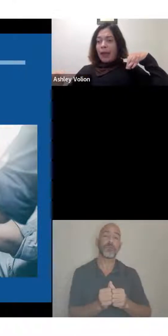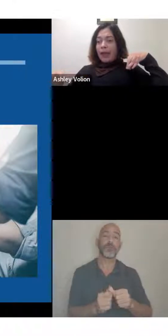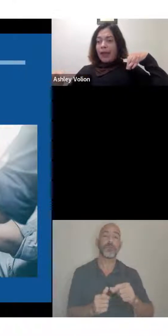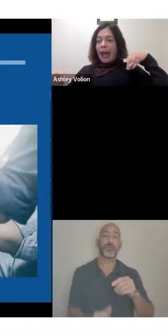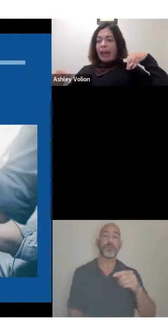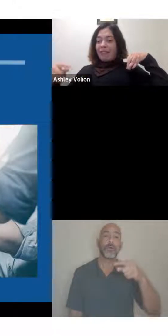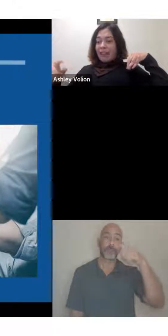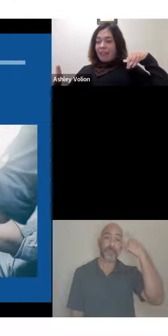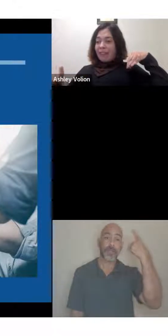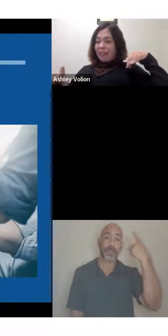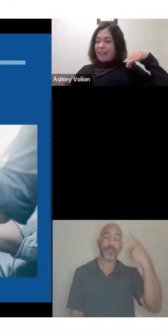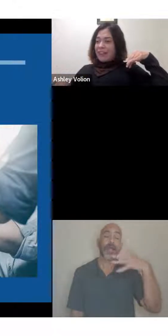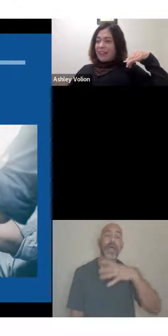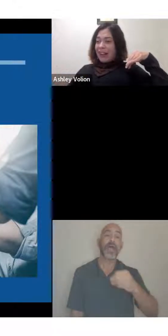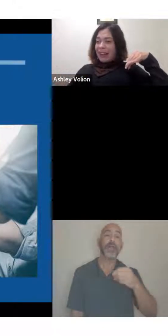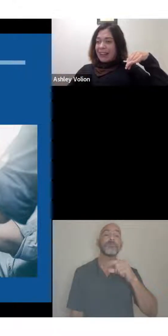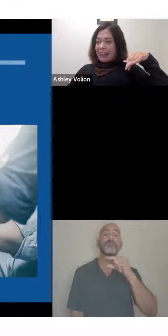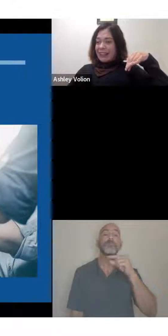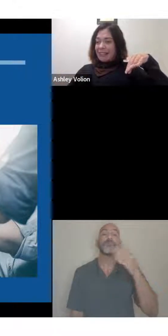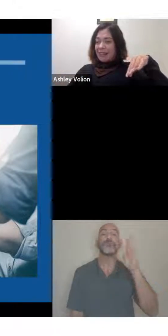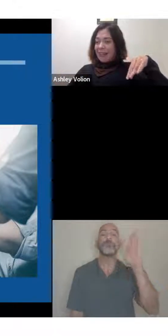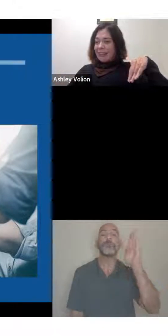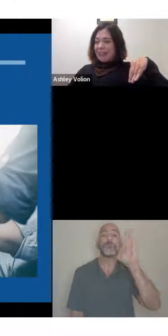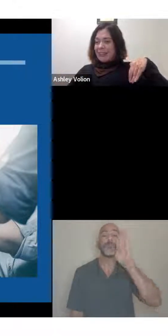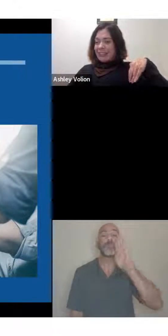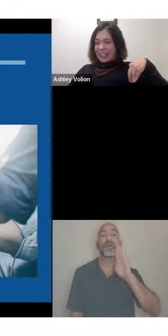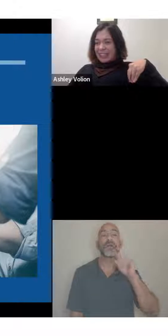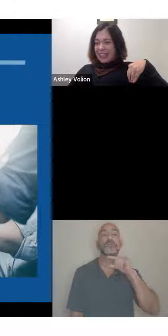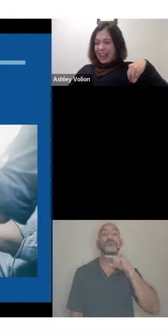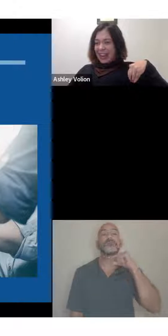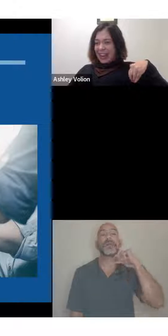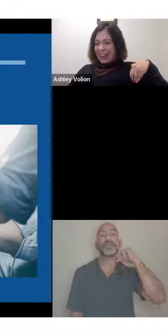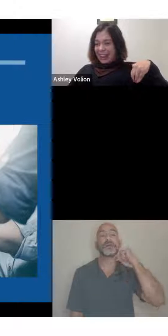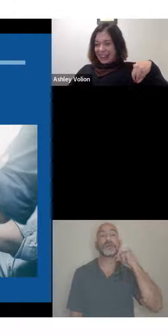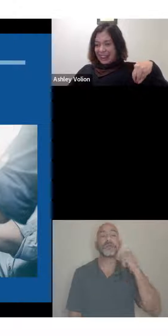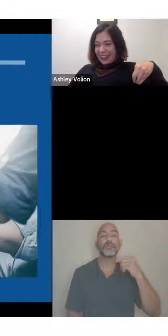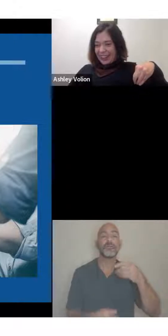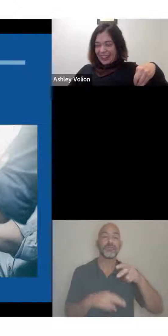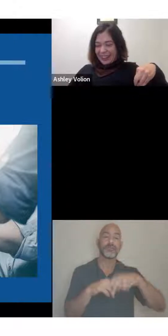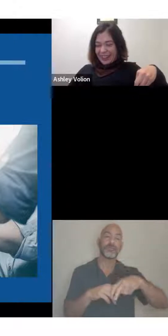And I'm looking forward to talking to you about this subject today.